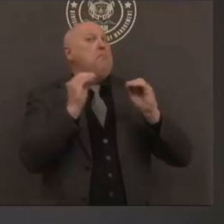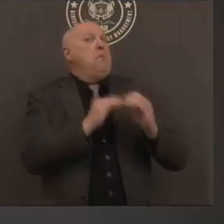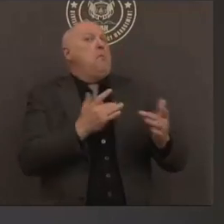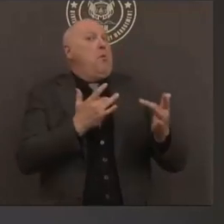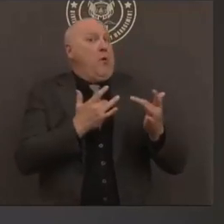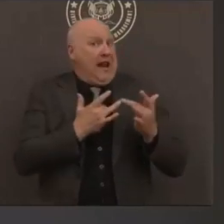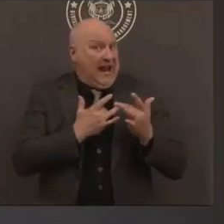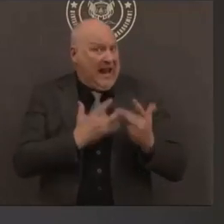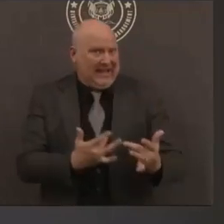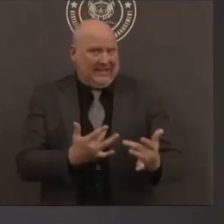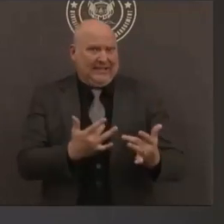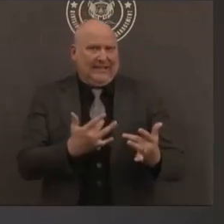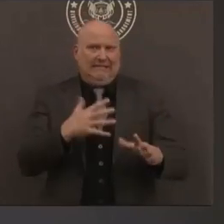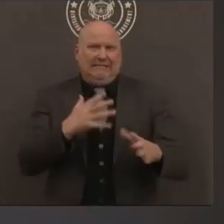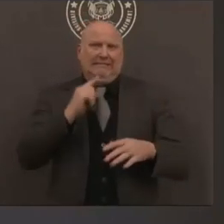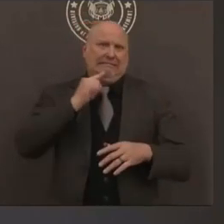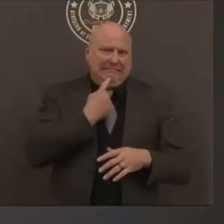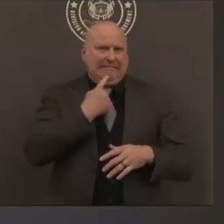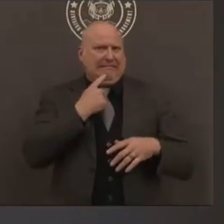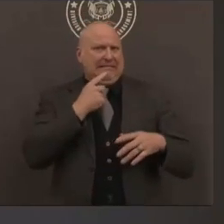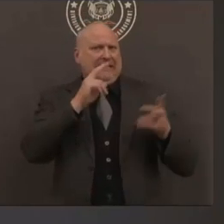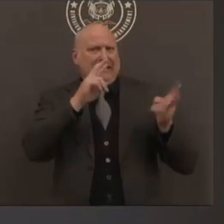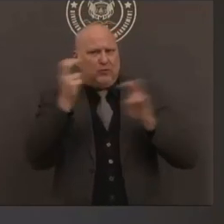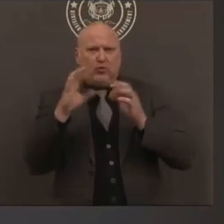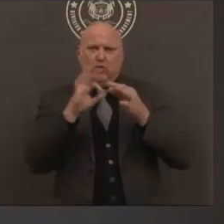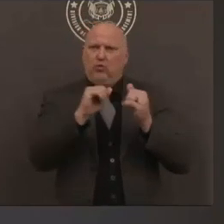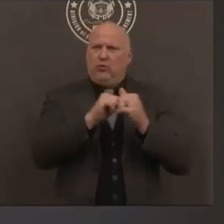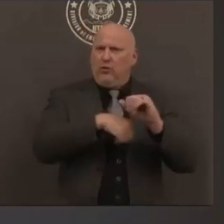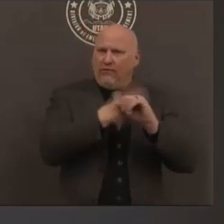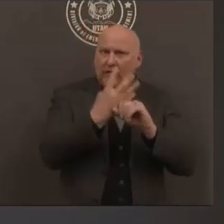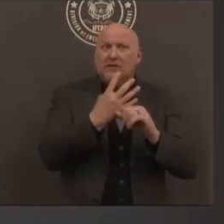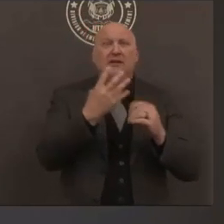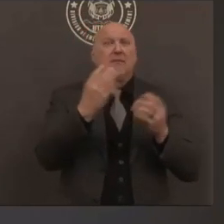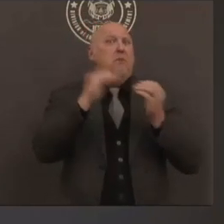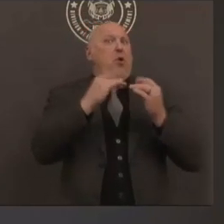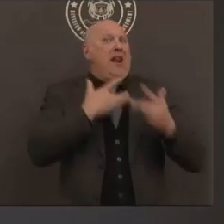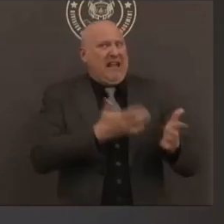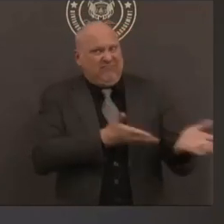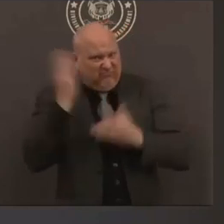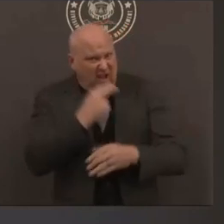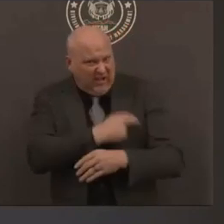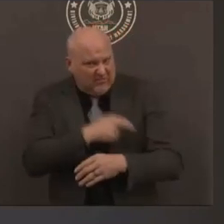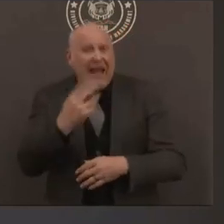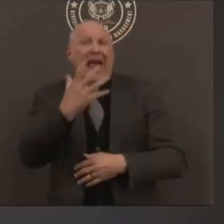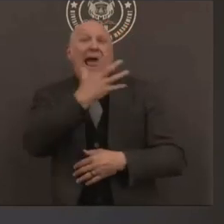testing but we do have the data capacity to do that so we'll start looking at that in the coming days as well